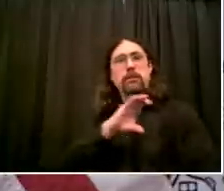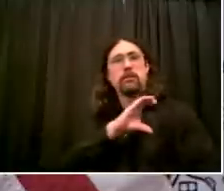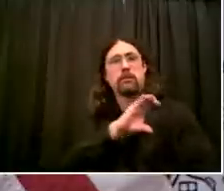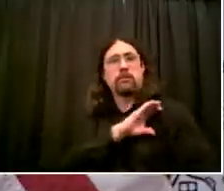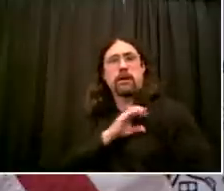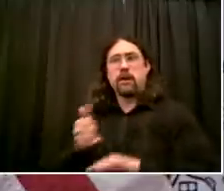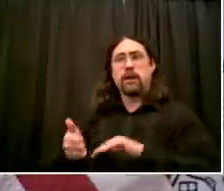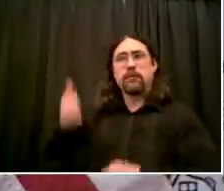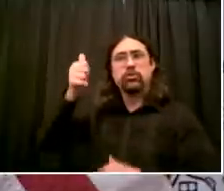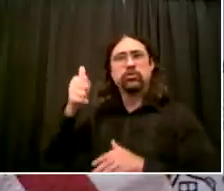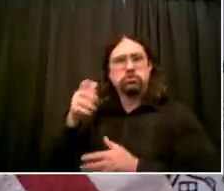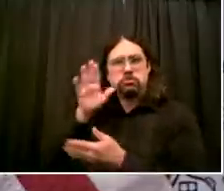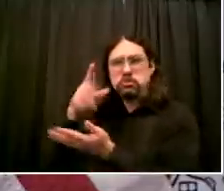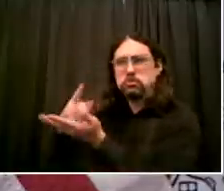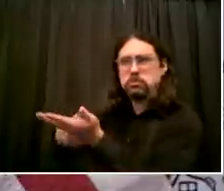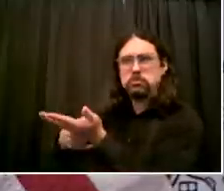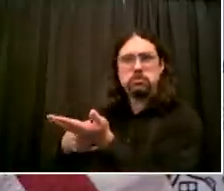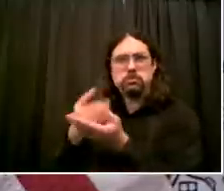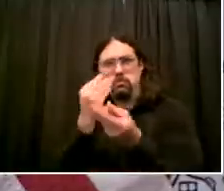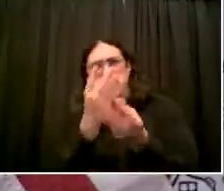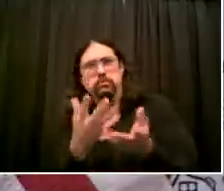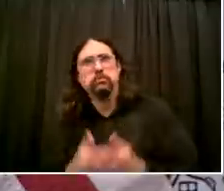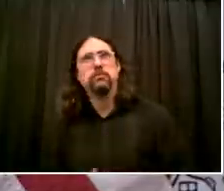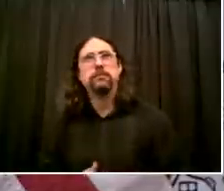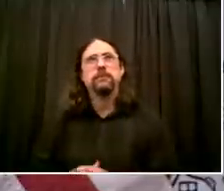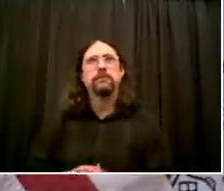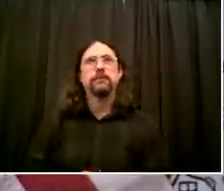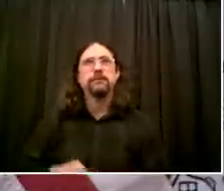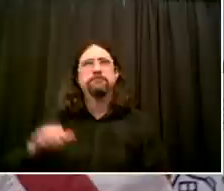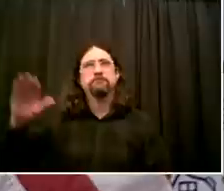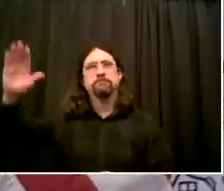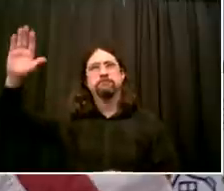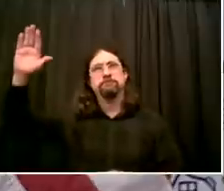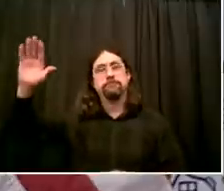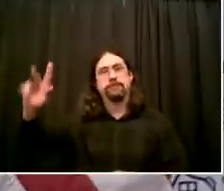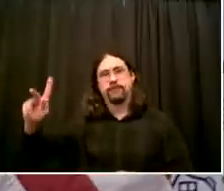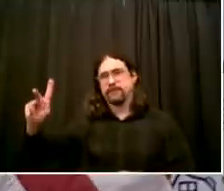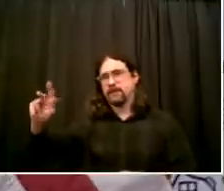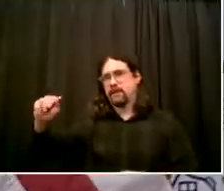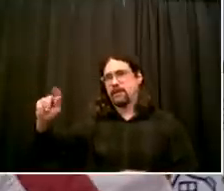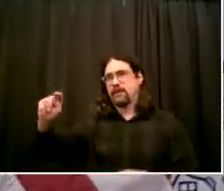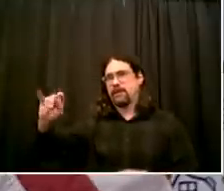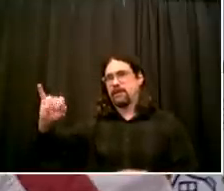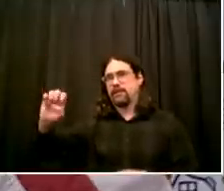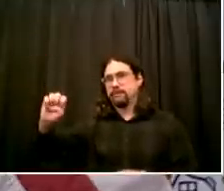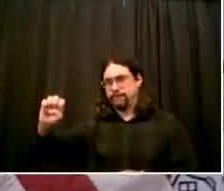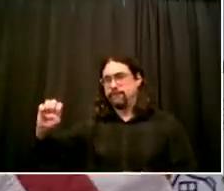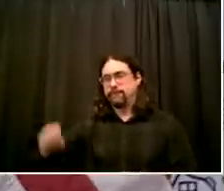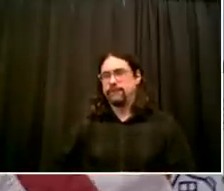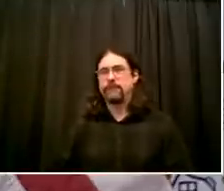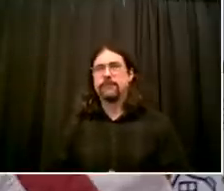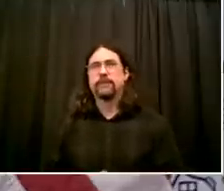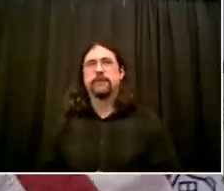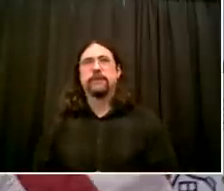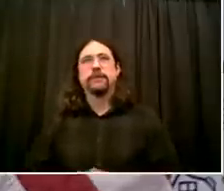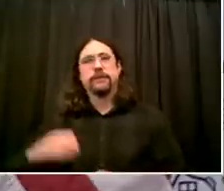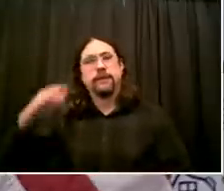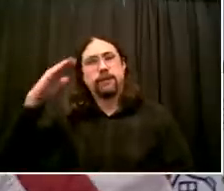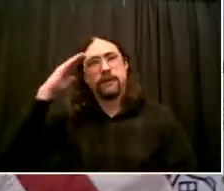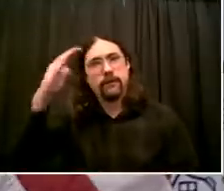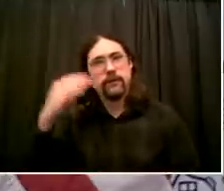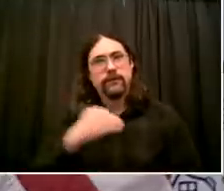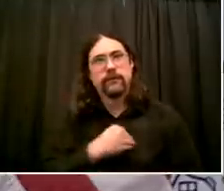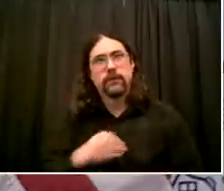phase two, as we enter it on Monday, what kind of outreach does the city do? You know, are there concerns that some